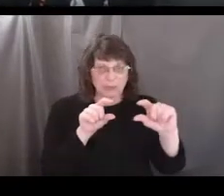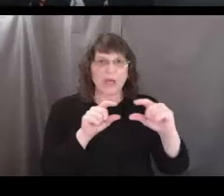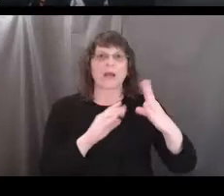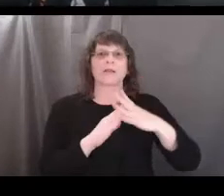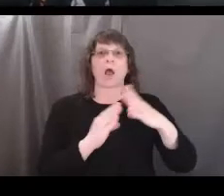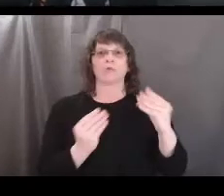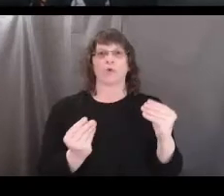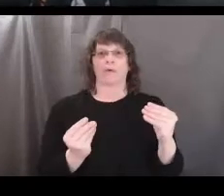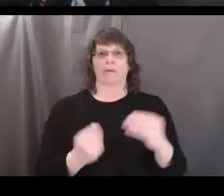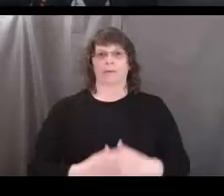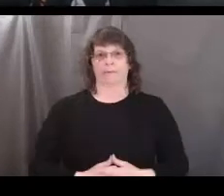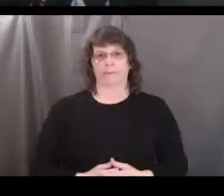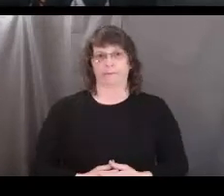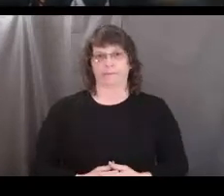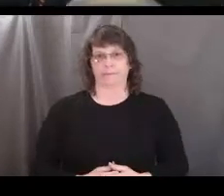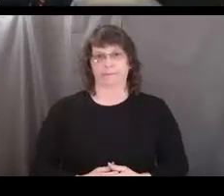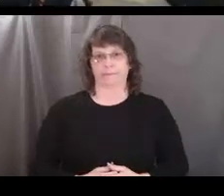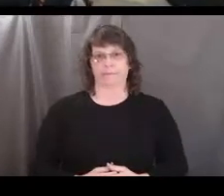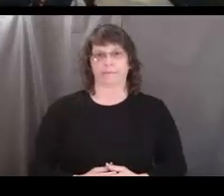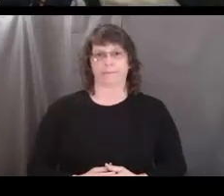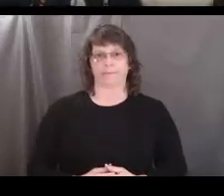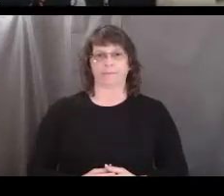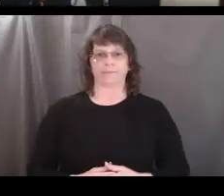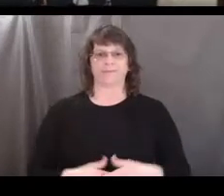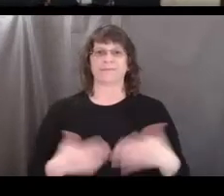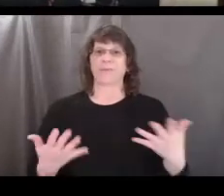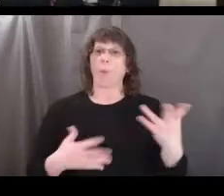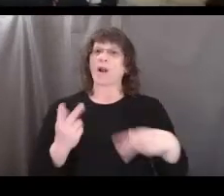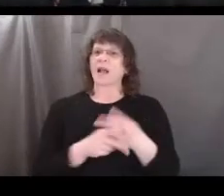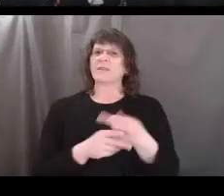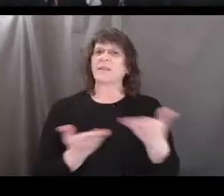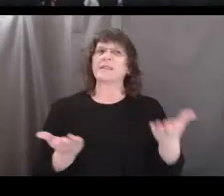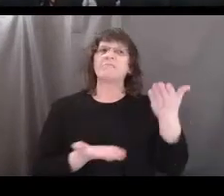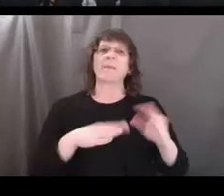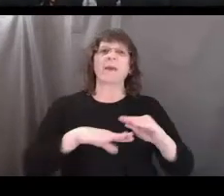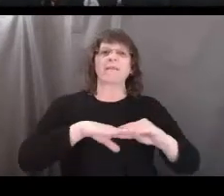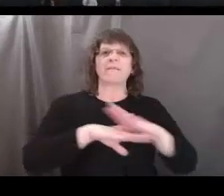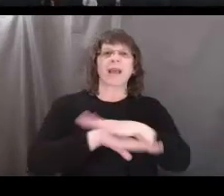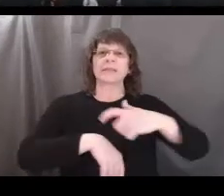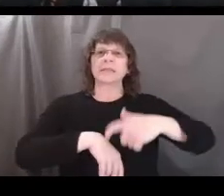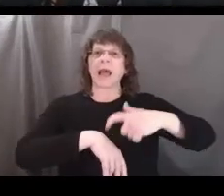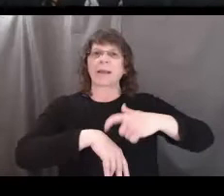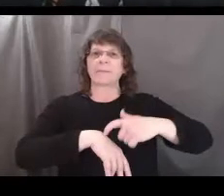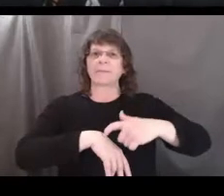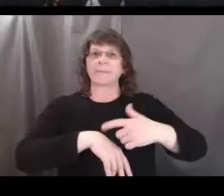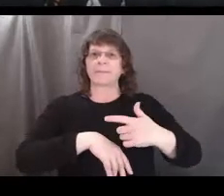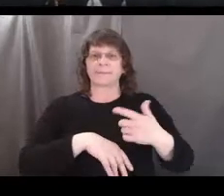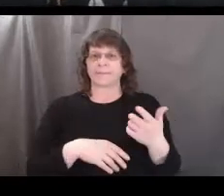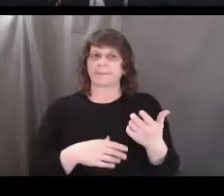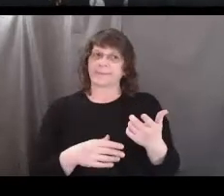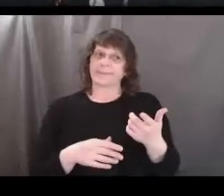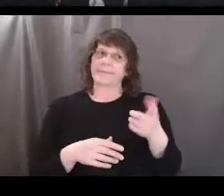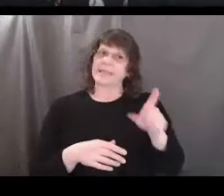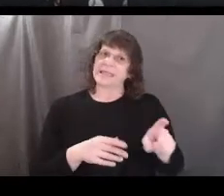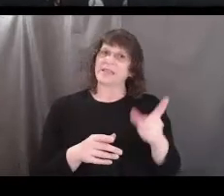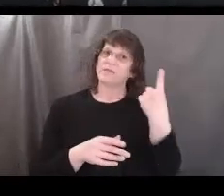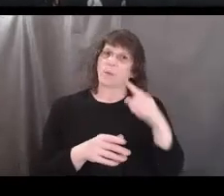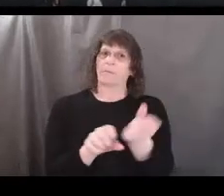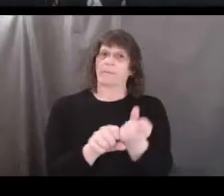topsoil. What kinds of things might affect the time it takes to make topsoil?